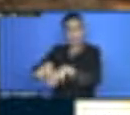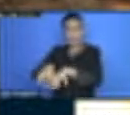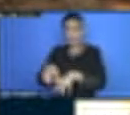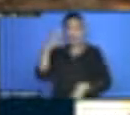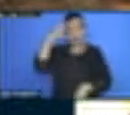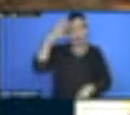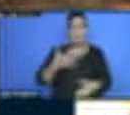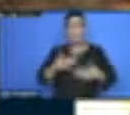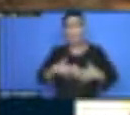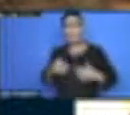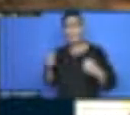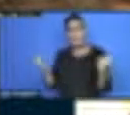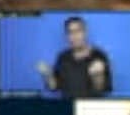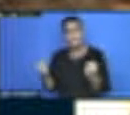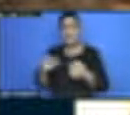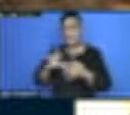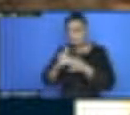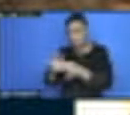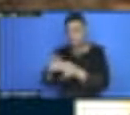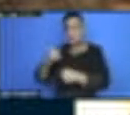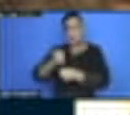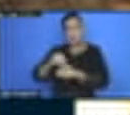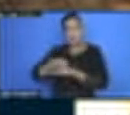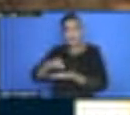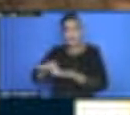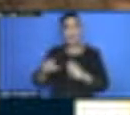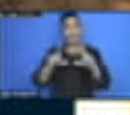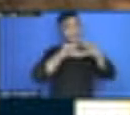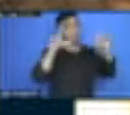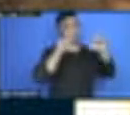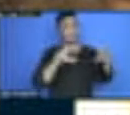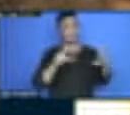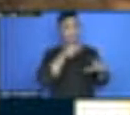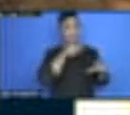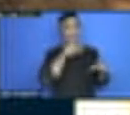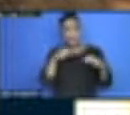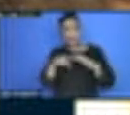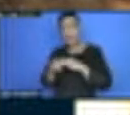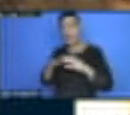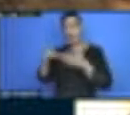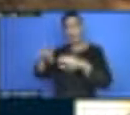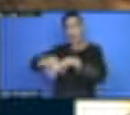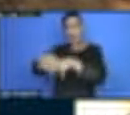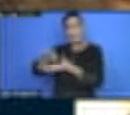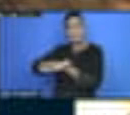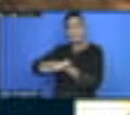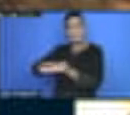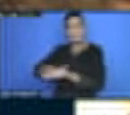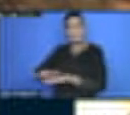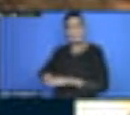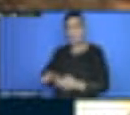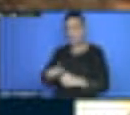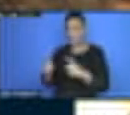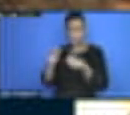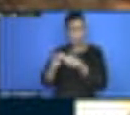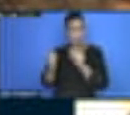this waste management. The private people are also coming in to work on the same waste problem. I want to find